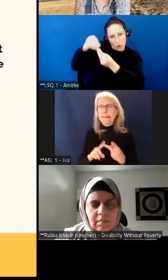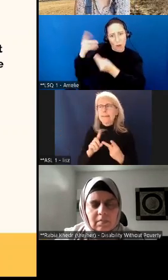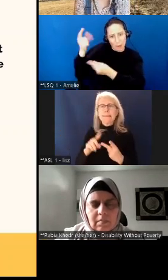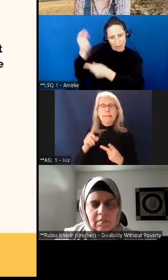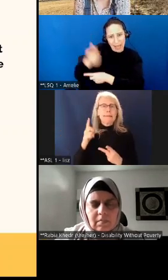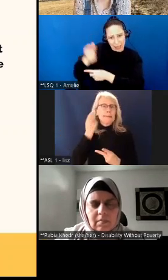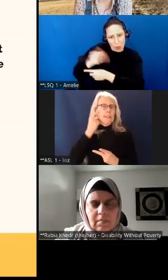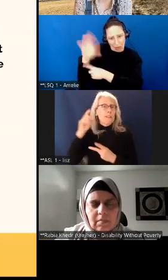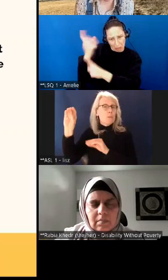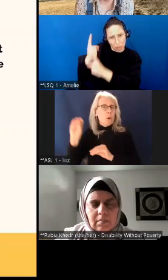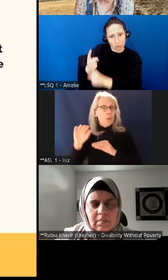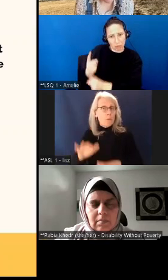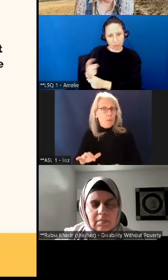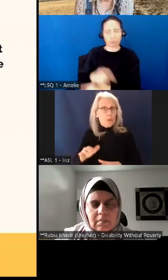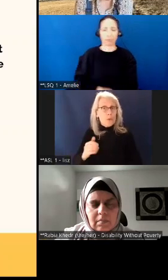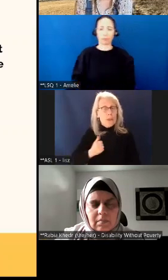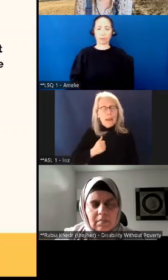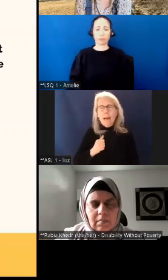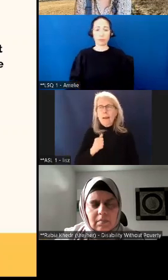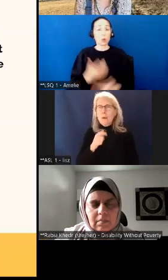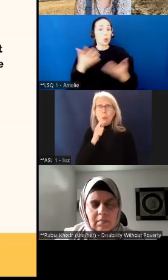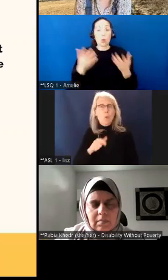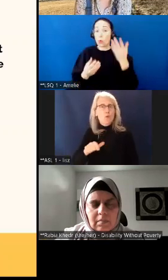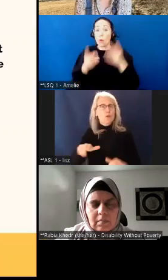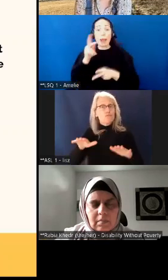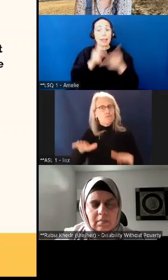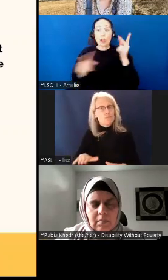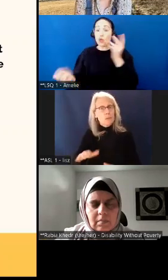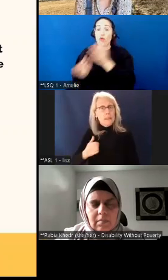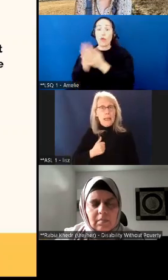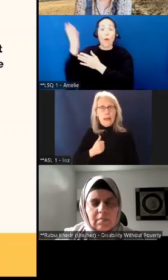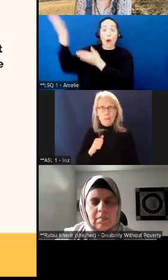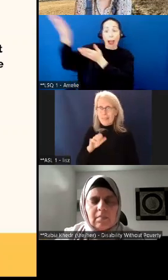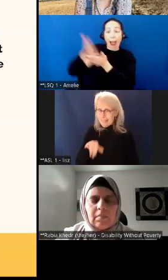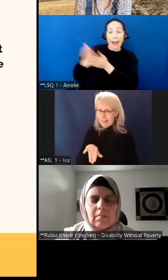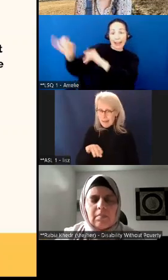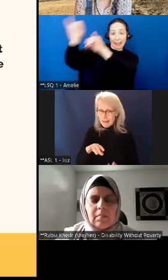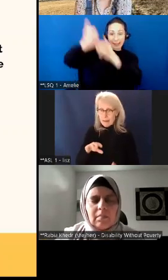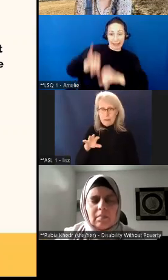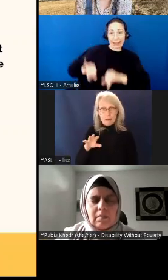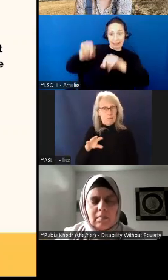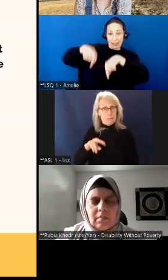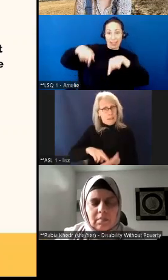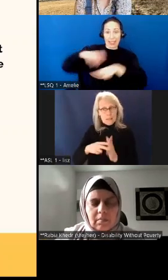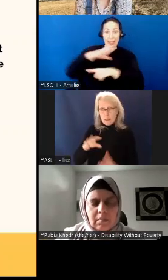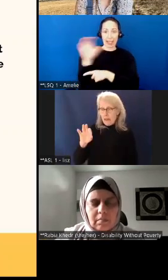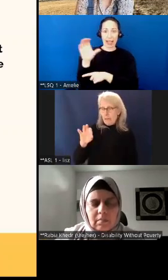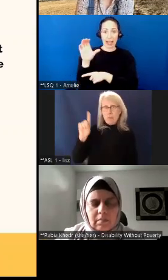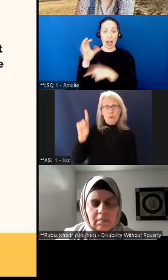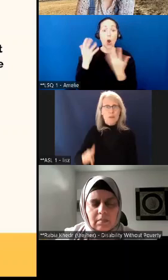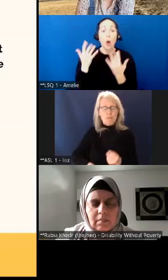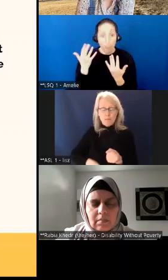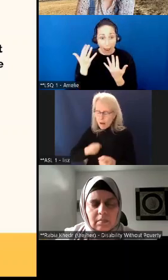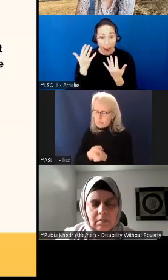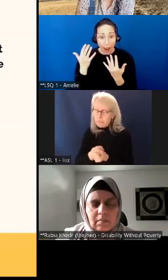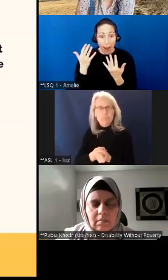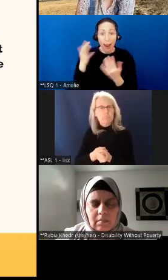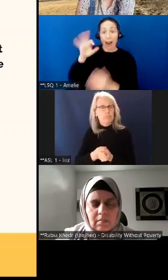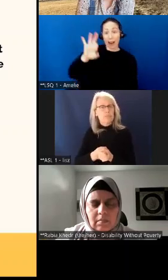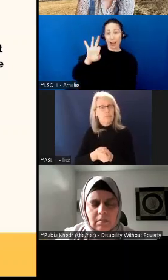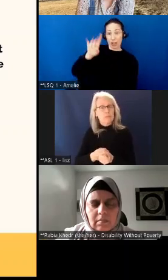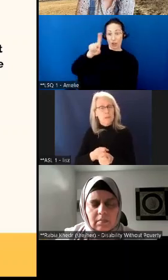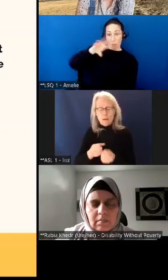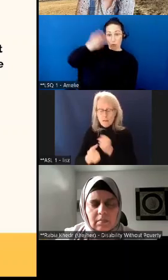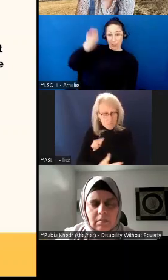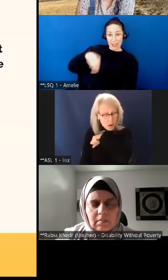or whoever you may be that lives here, that 91% of Canadians are with you. And I